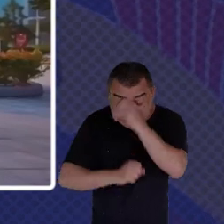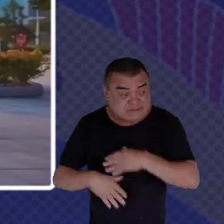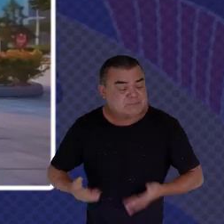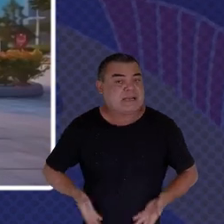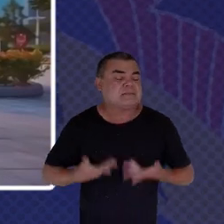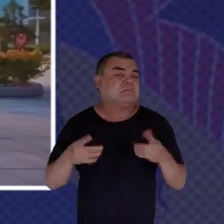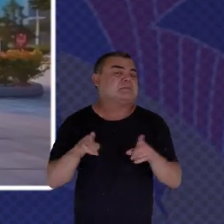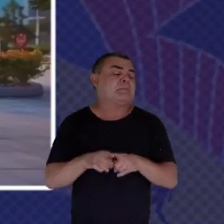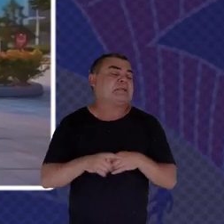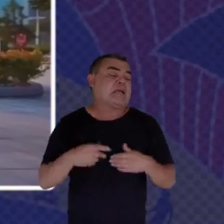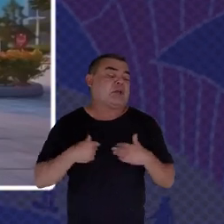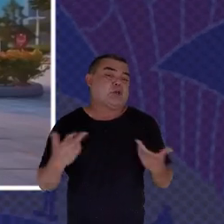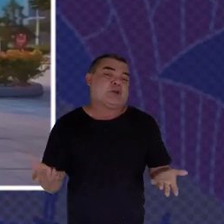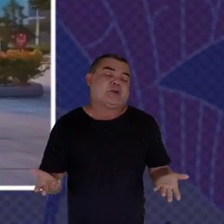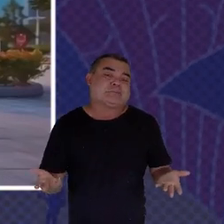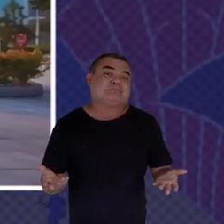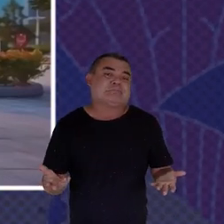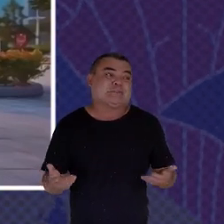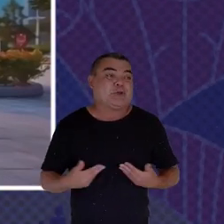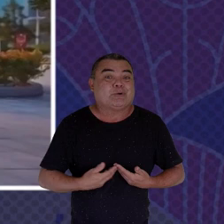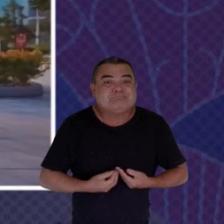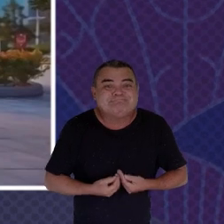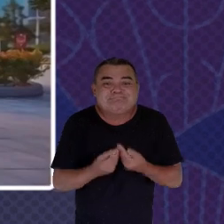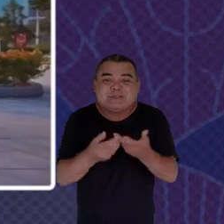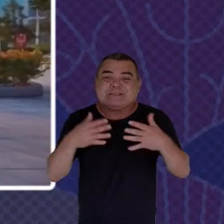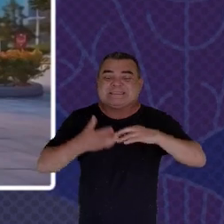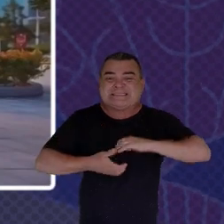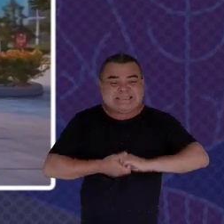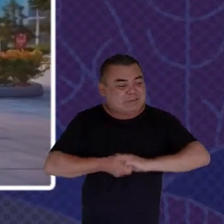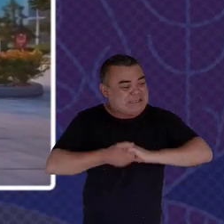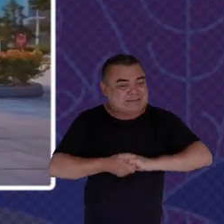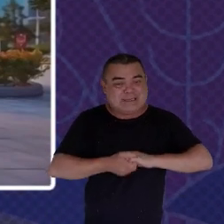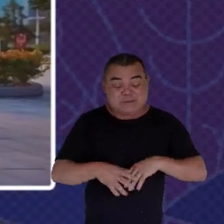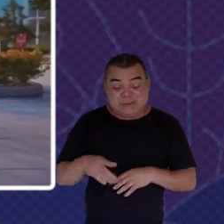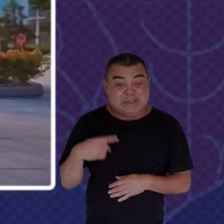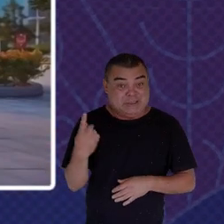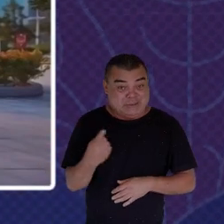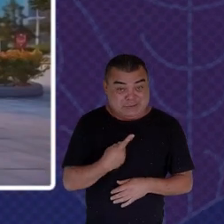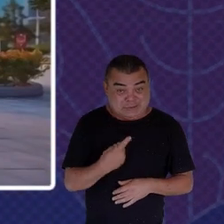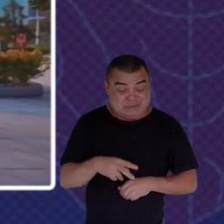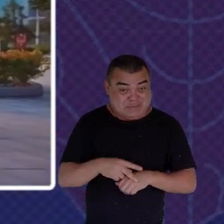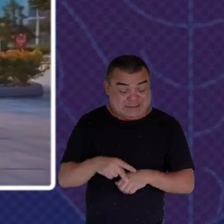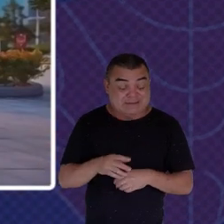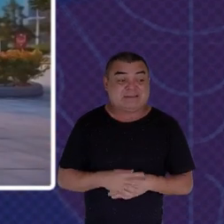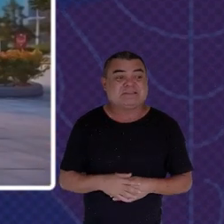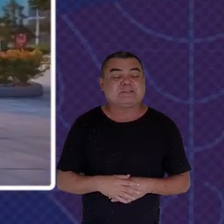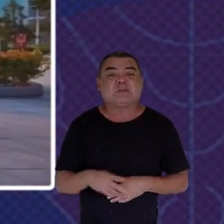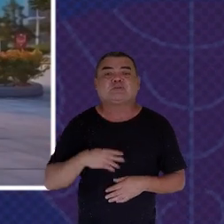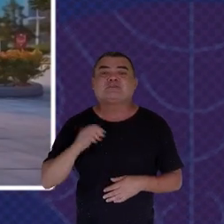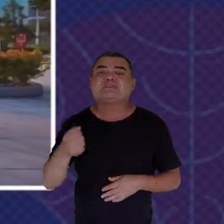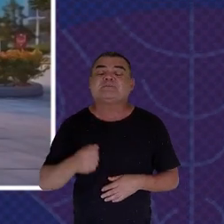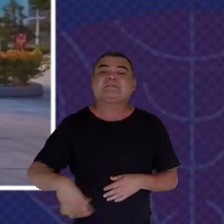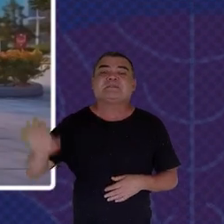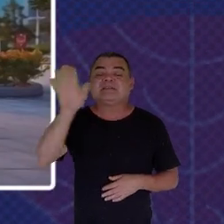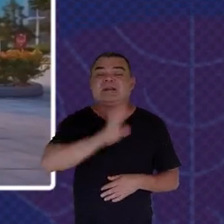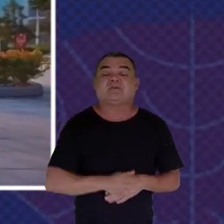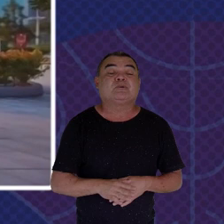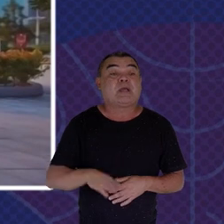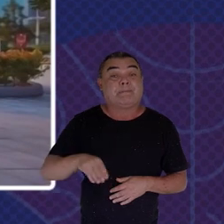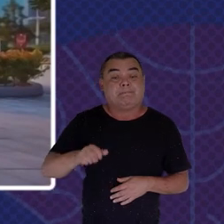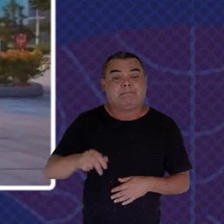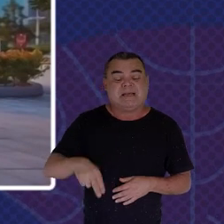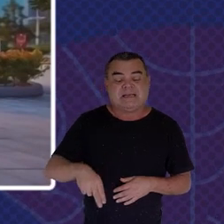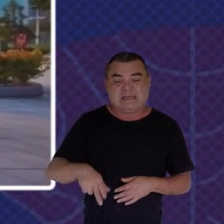from Singapore You see behind me here our national symbol The Merlion I've got one on my t-shirt here as well Which I'm very happy to